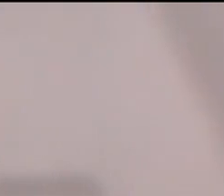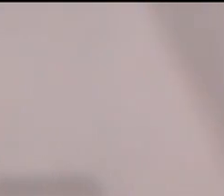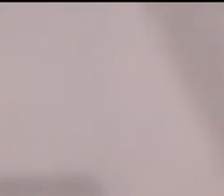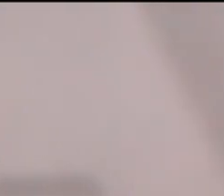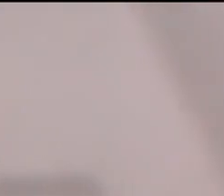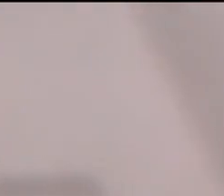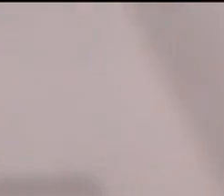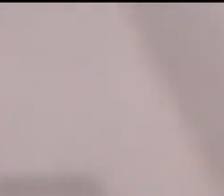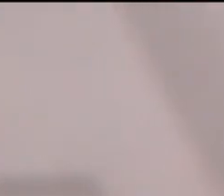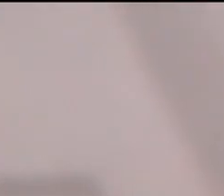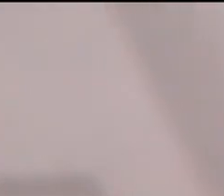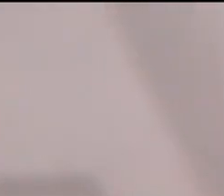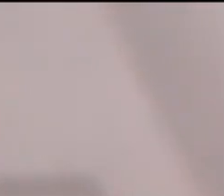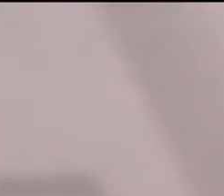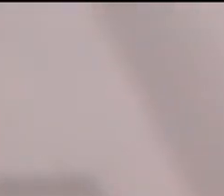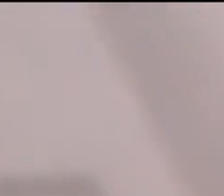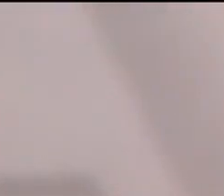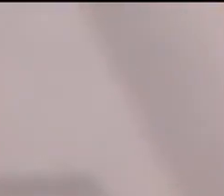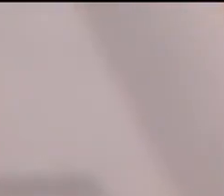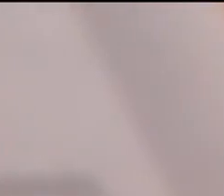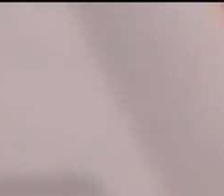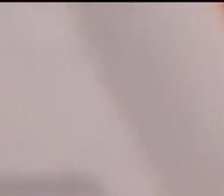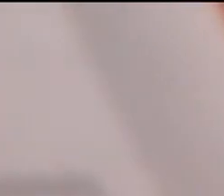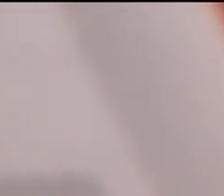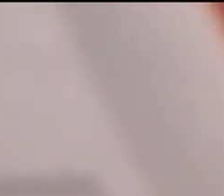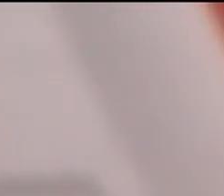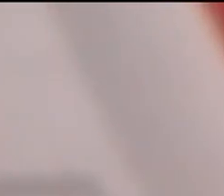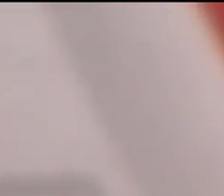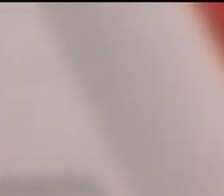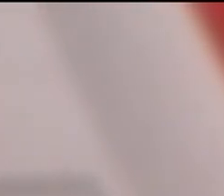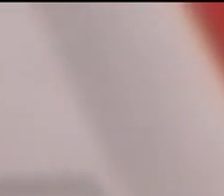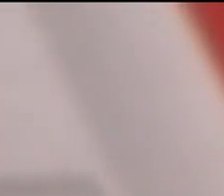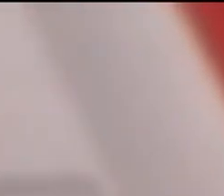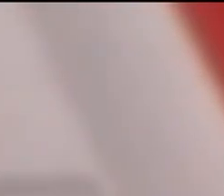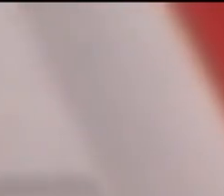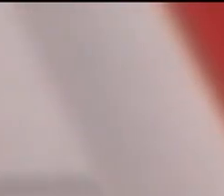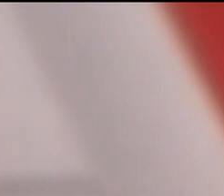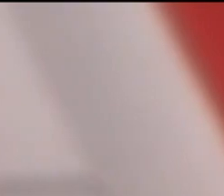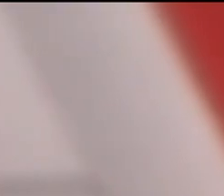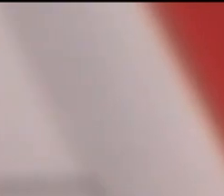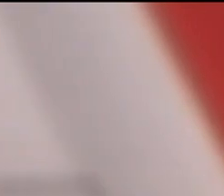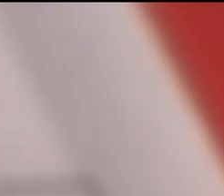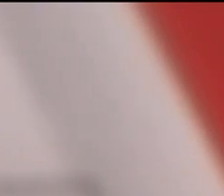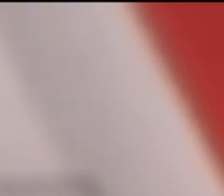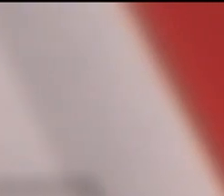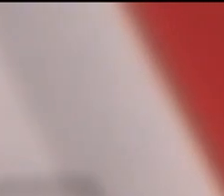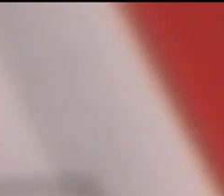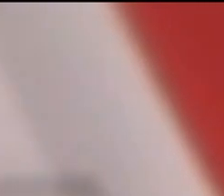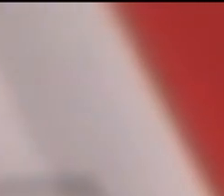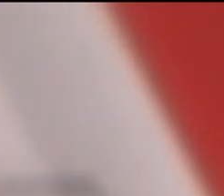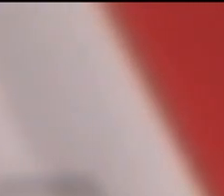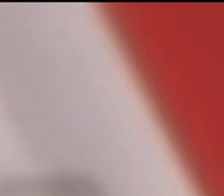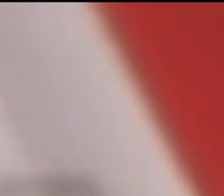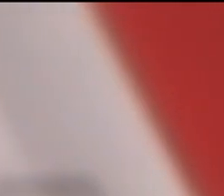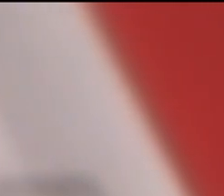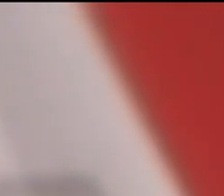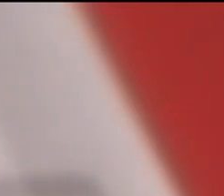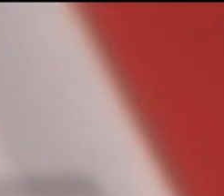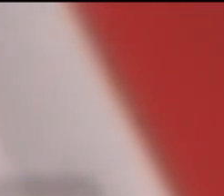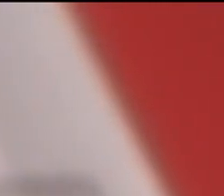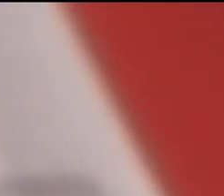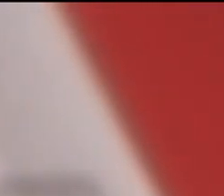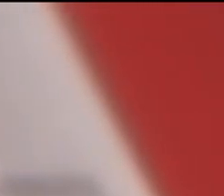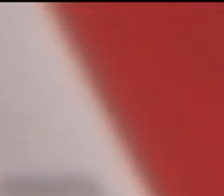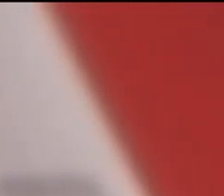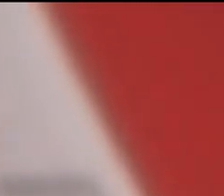of both deaths and cases continue to grow across the state. We'll have much more on the news conference today coming up at 5 and